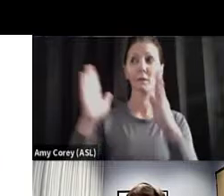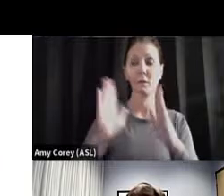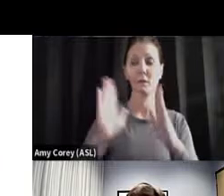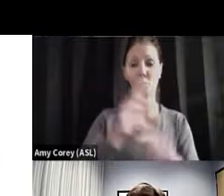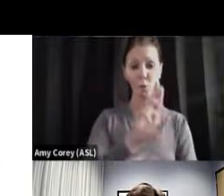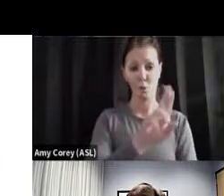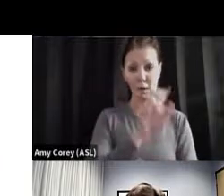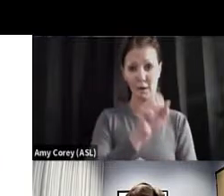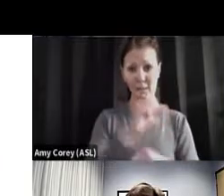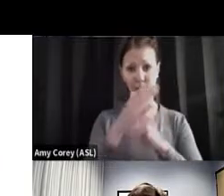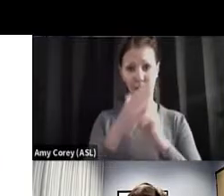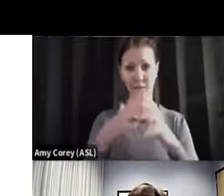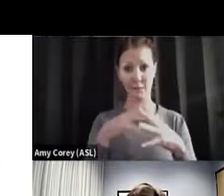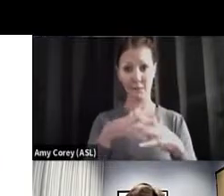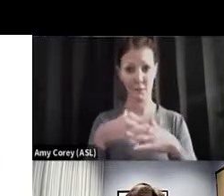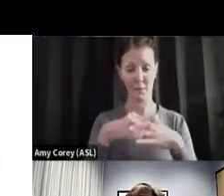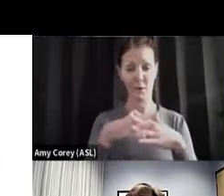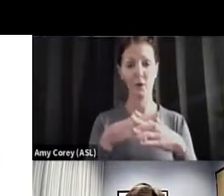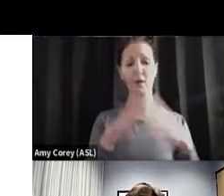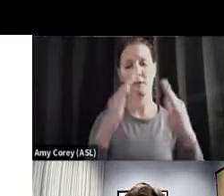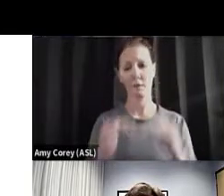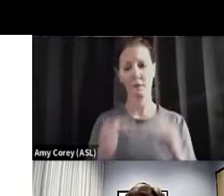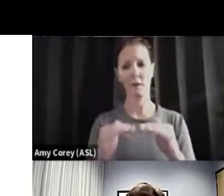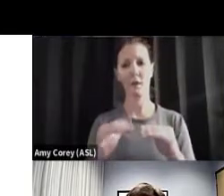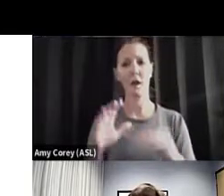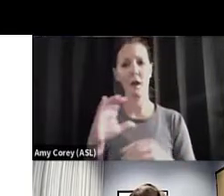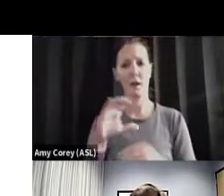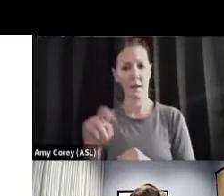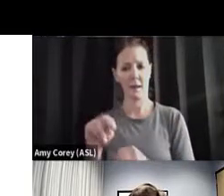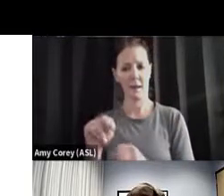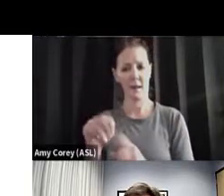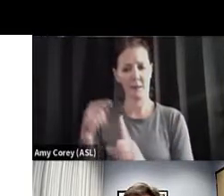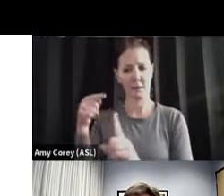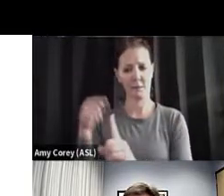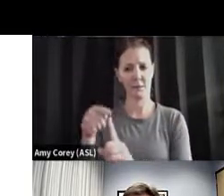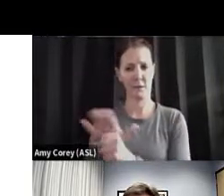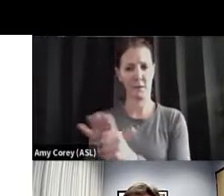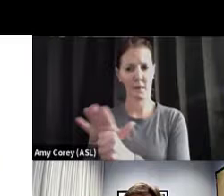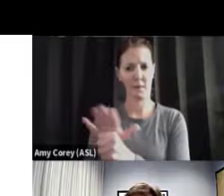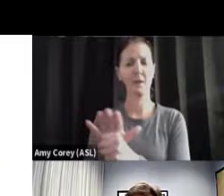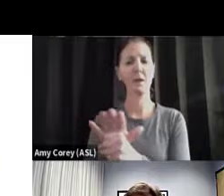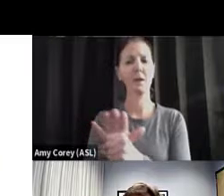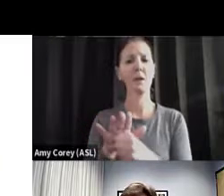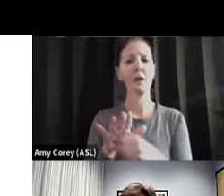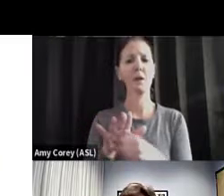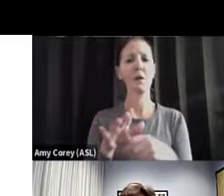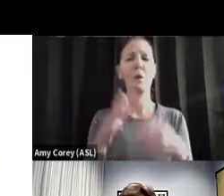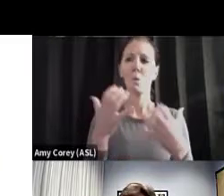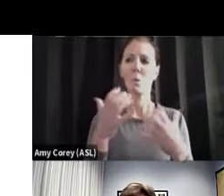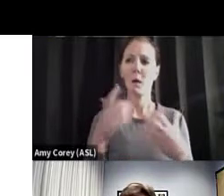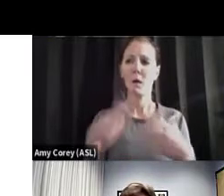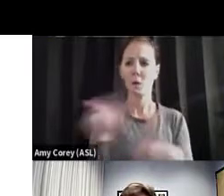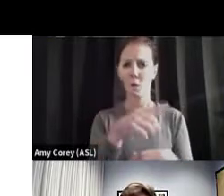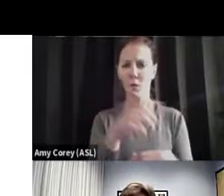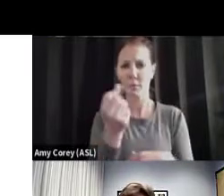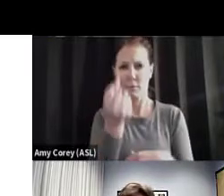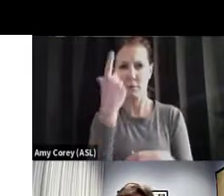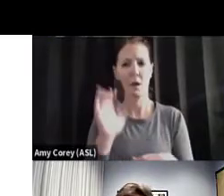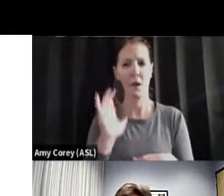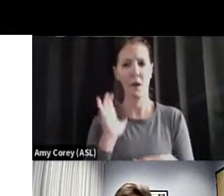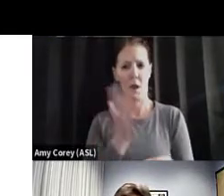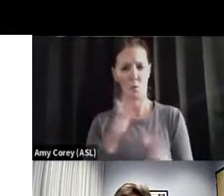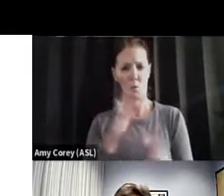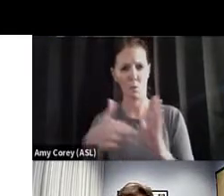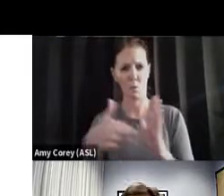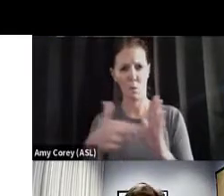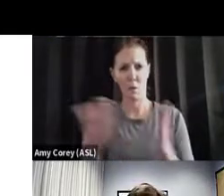and then we'll transition to Connecticut specifically. I'm also then going to tell you a little bit about where we are in Connecticut, where we are